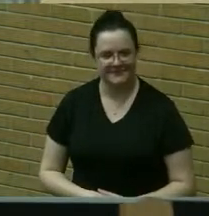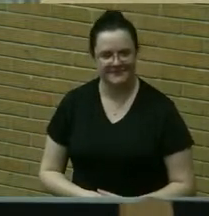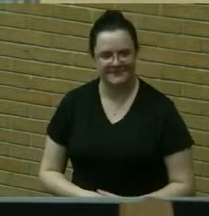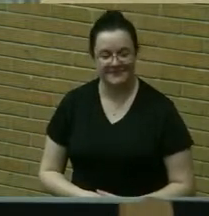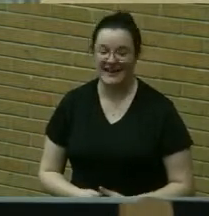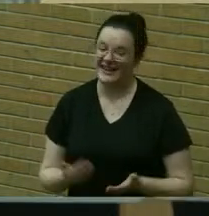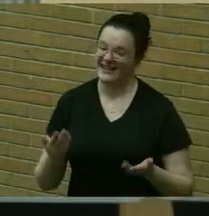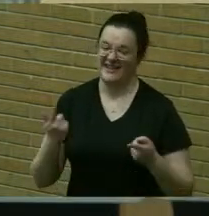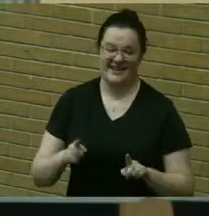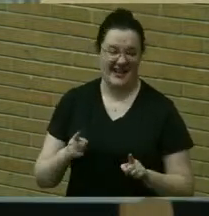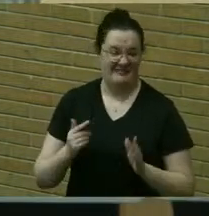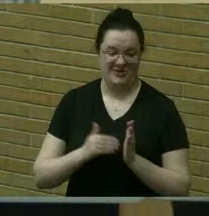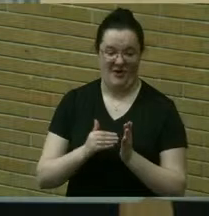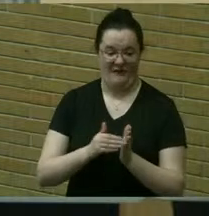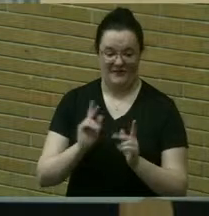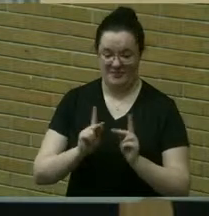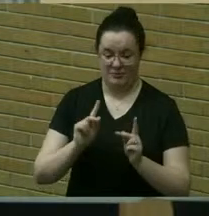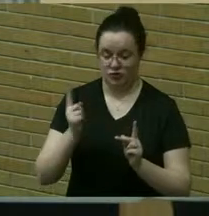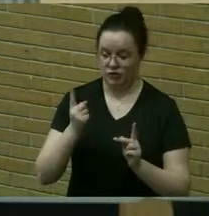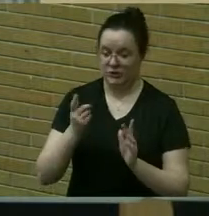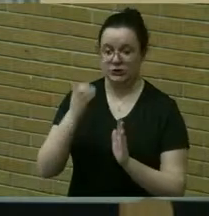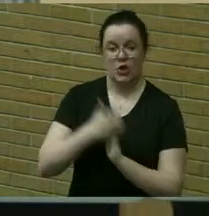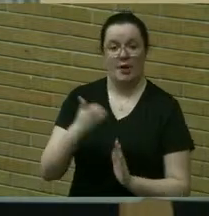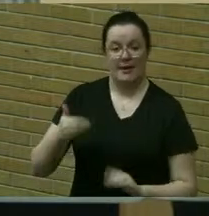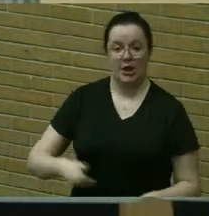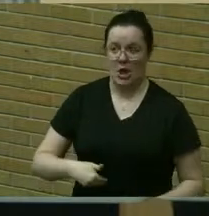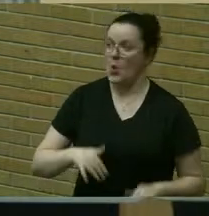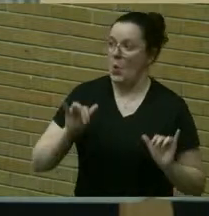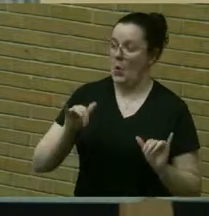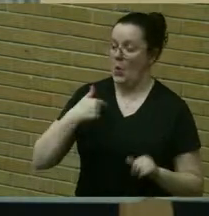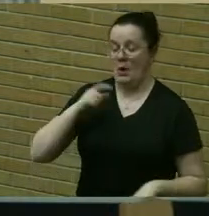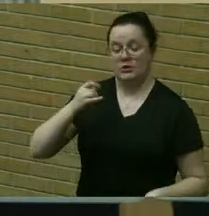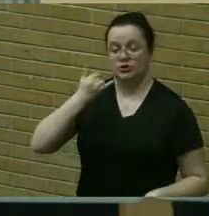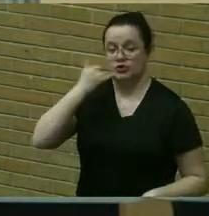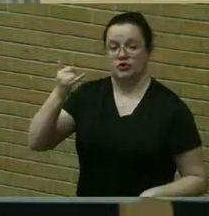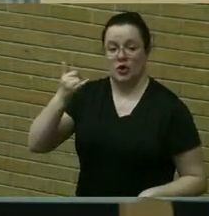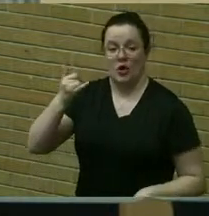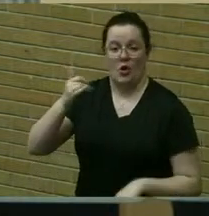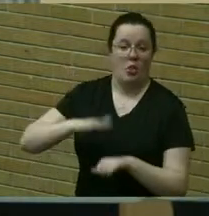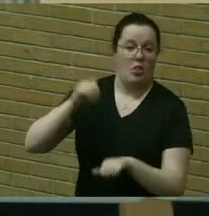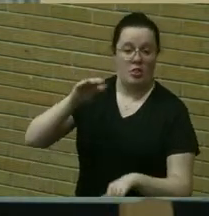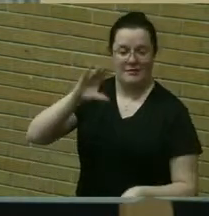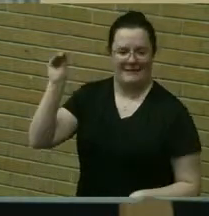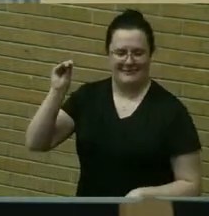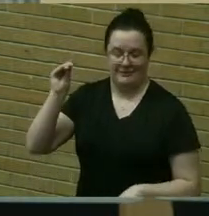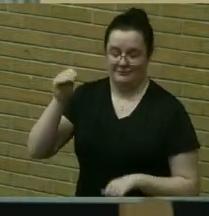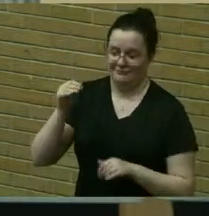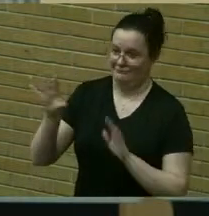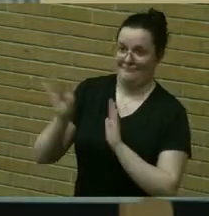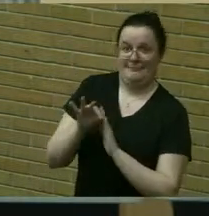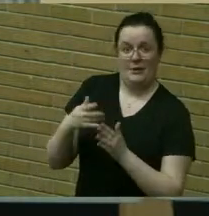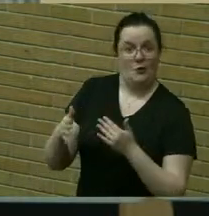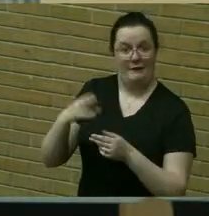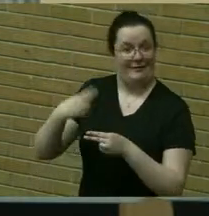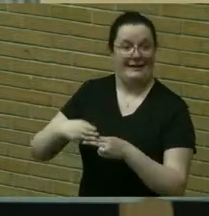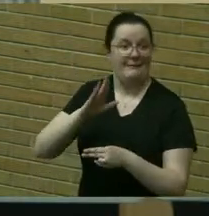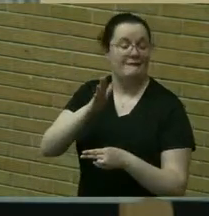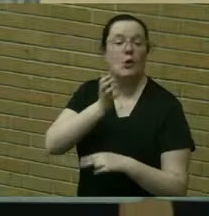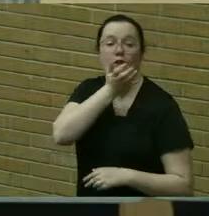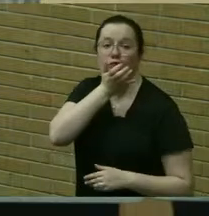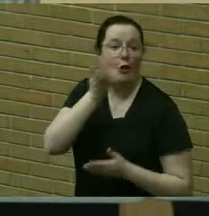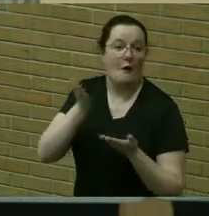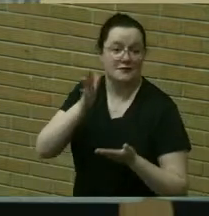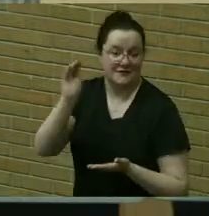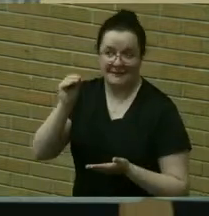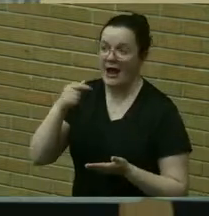too often i think people just automatically oh i got a call pick a pick the name of your favorite lawn service company